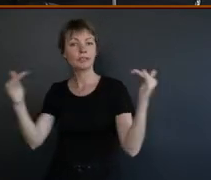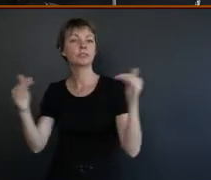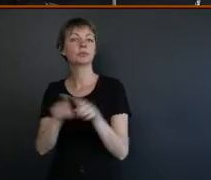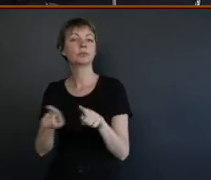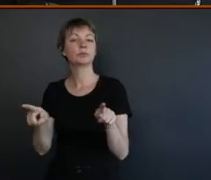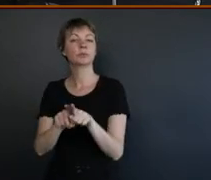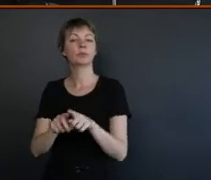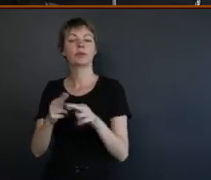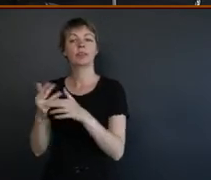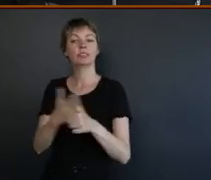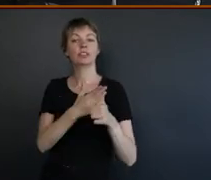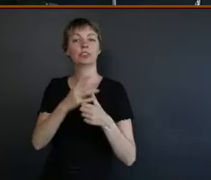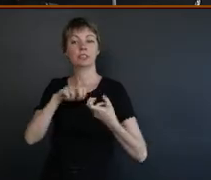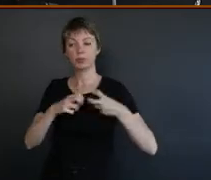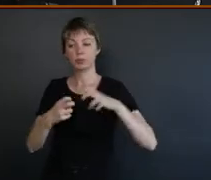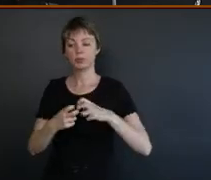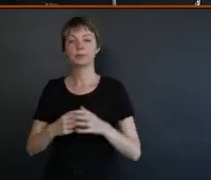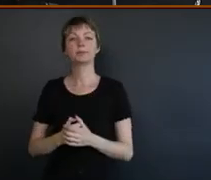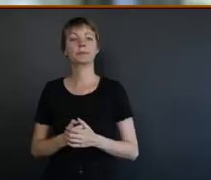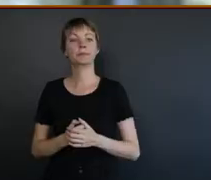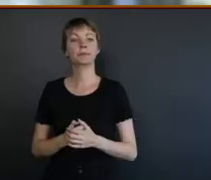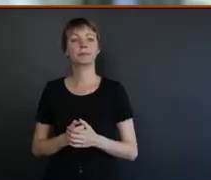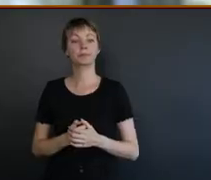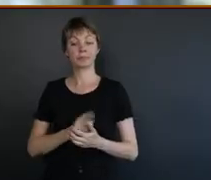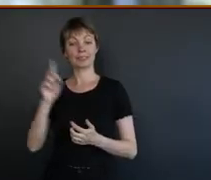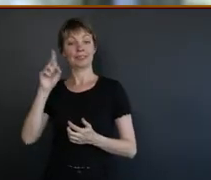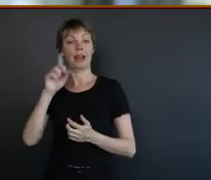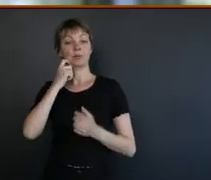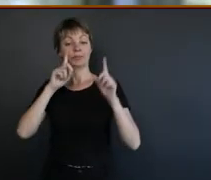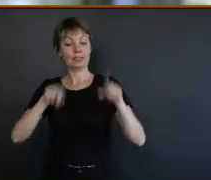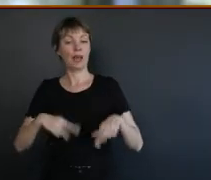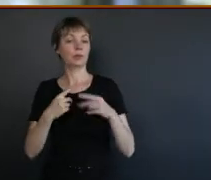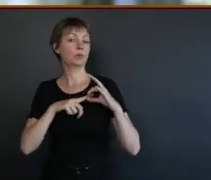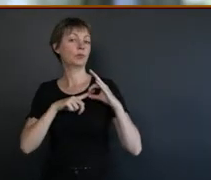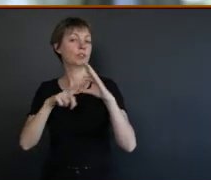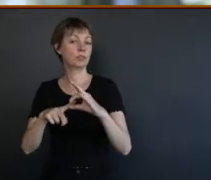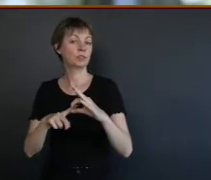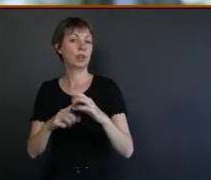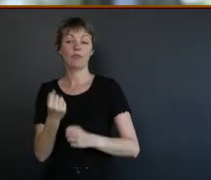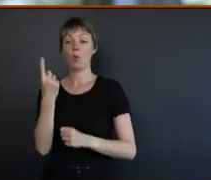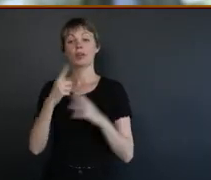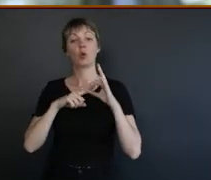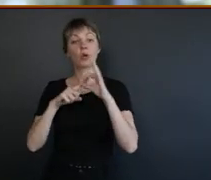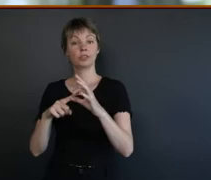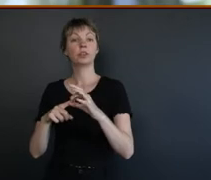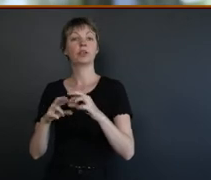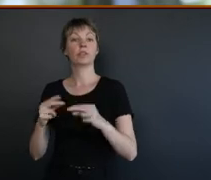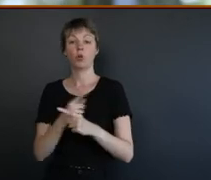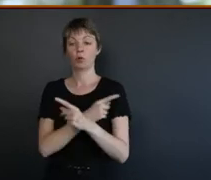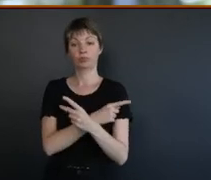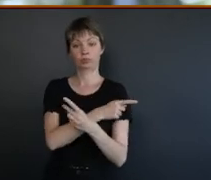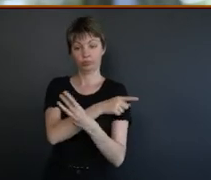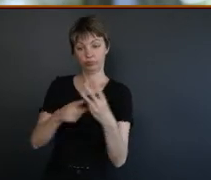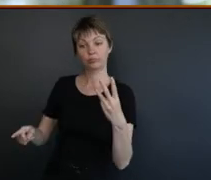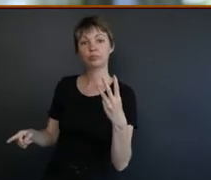issues too. Okay, so the session begins with a question and I have one question to ask